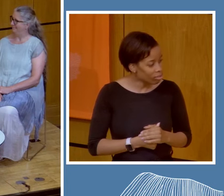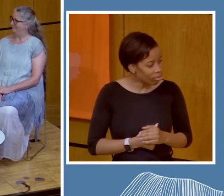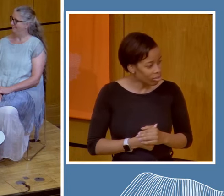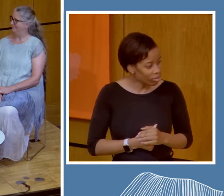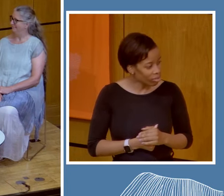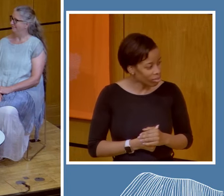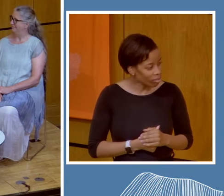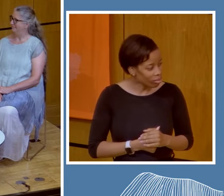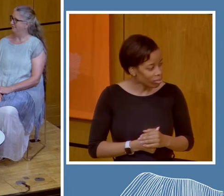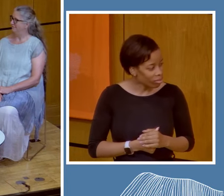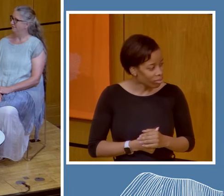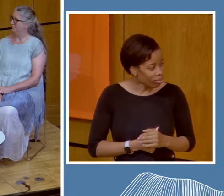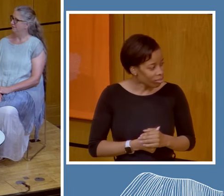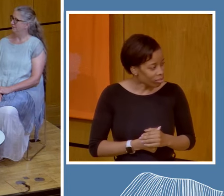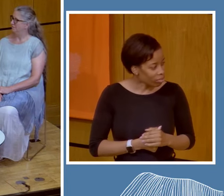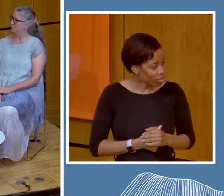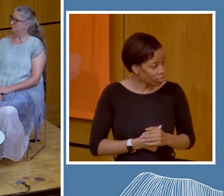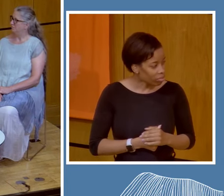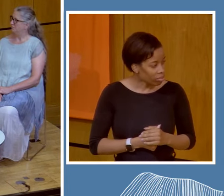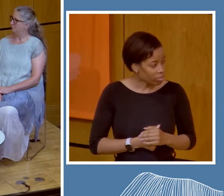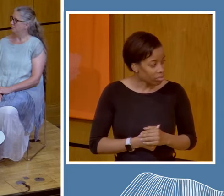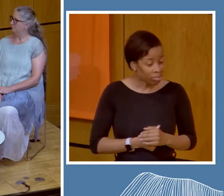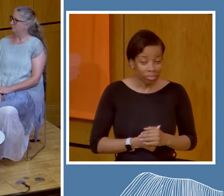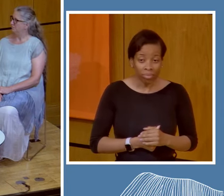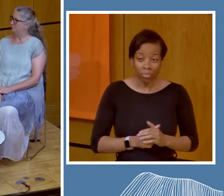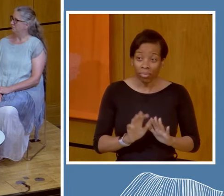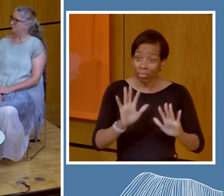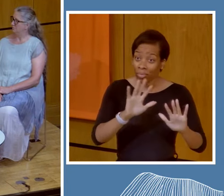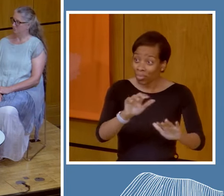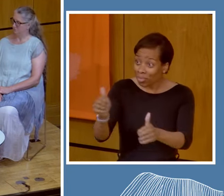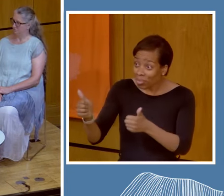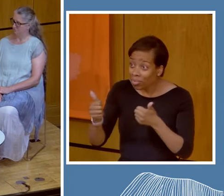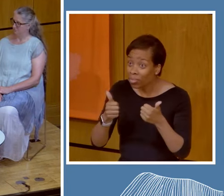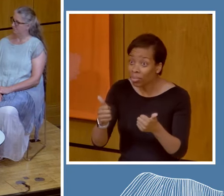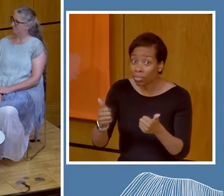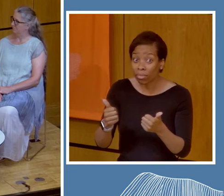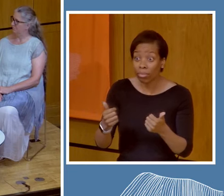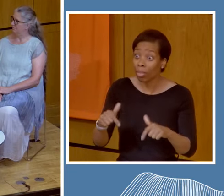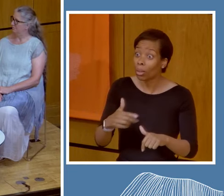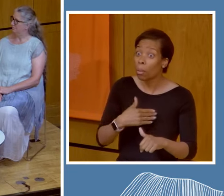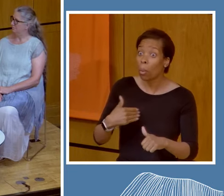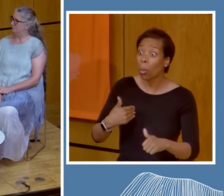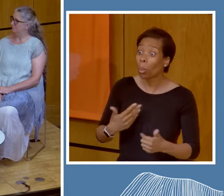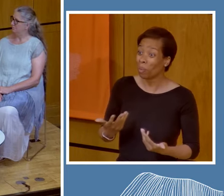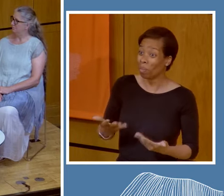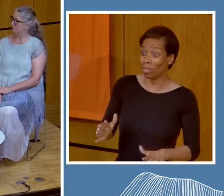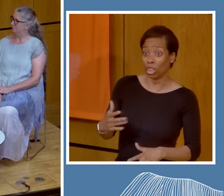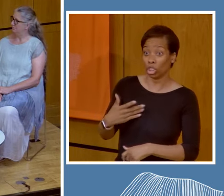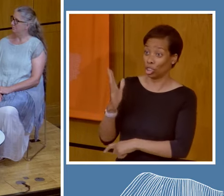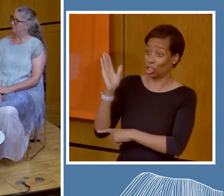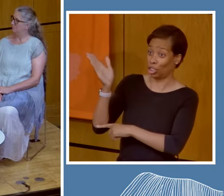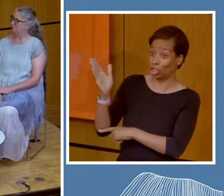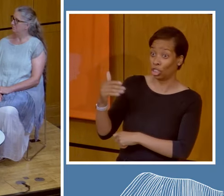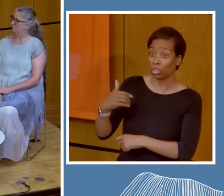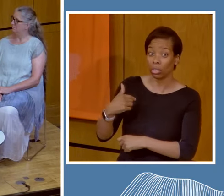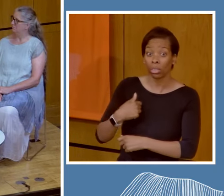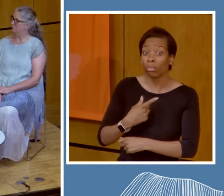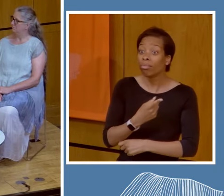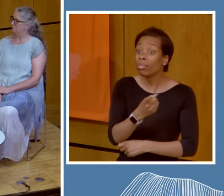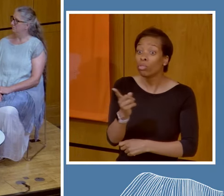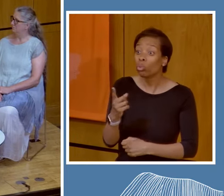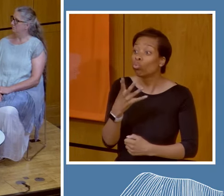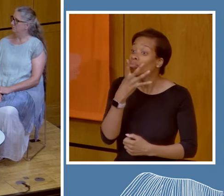Sure. Thank you. Hi everyone. For those that were here this morning, but for new faces, my name's